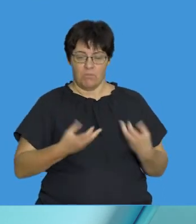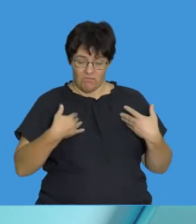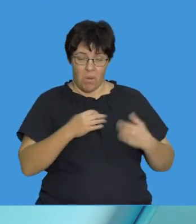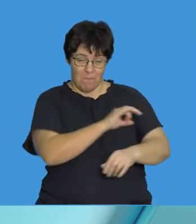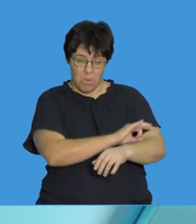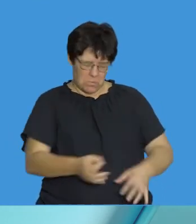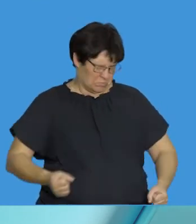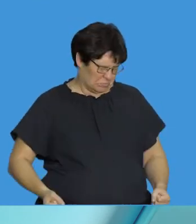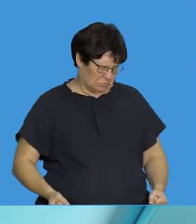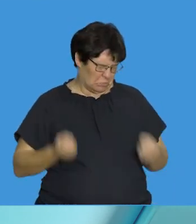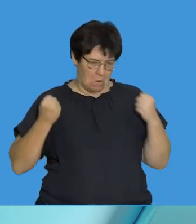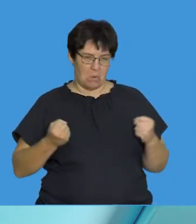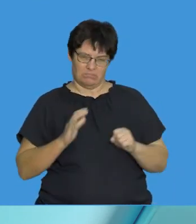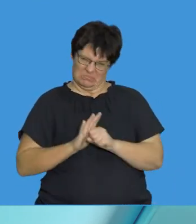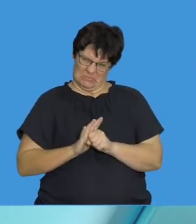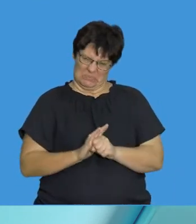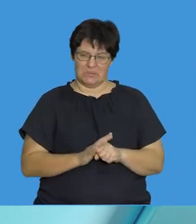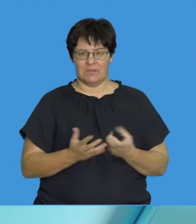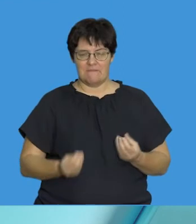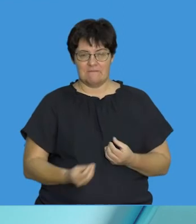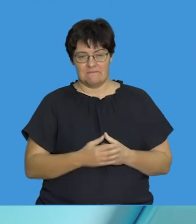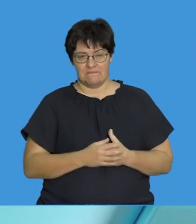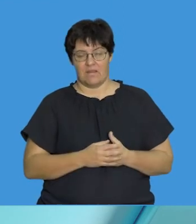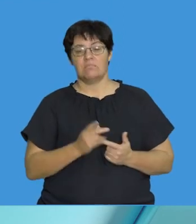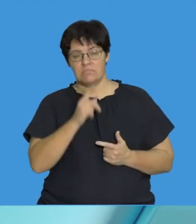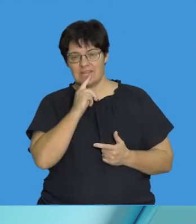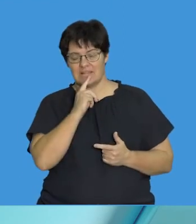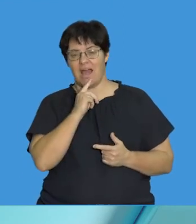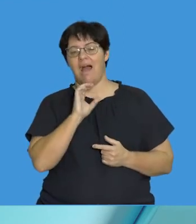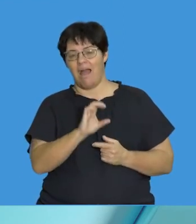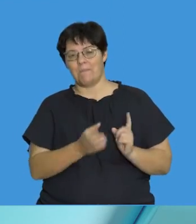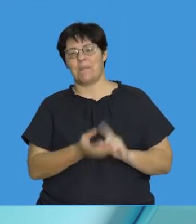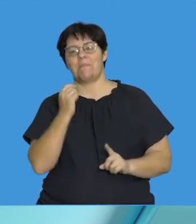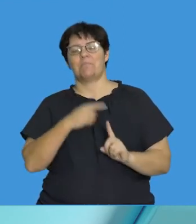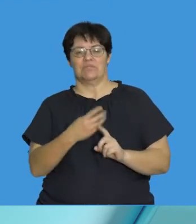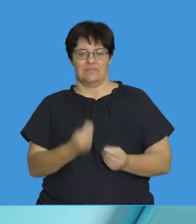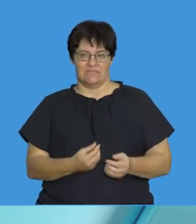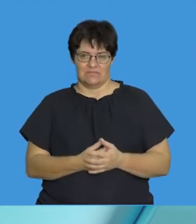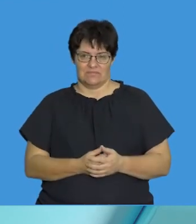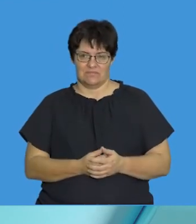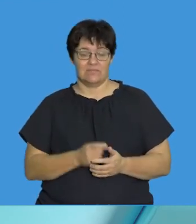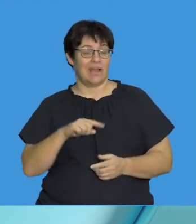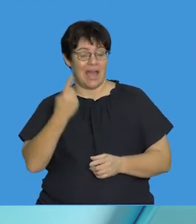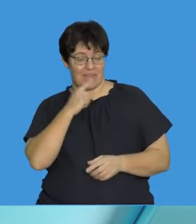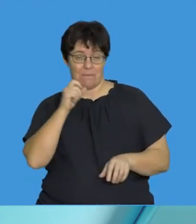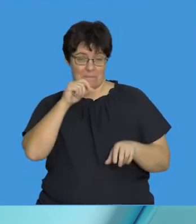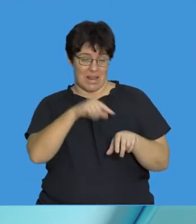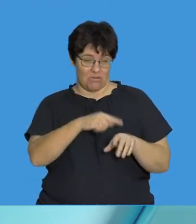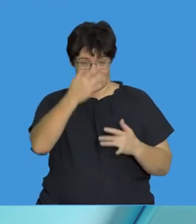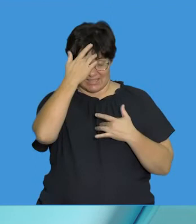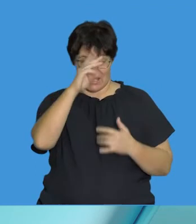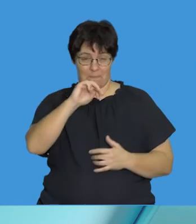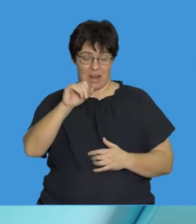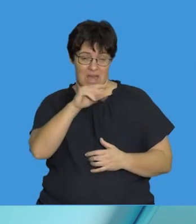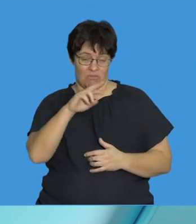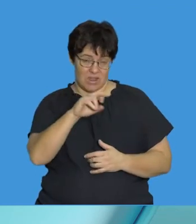high density of bone tissue. And so that meant that that characteristic gave him an advantage. The other example we spoke